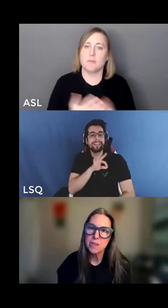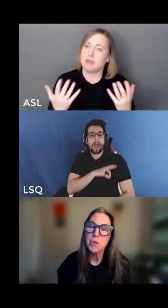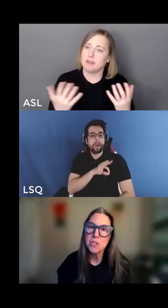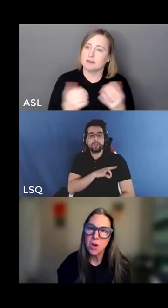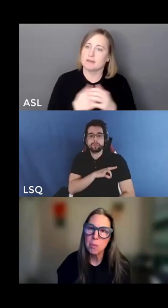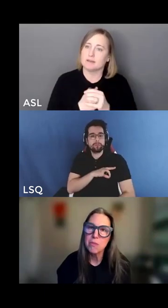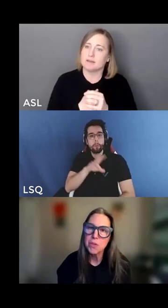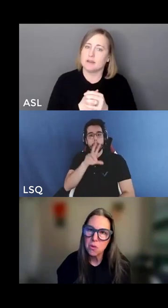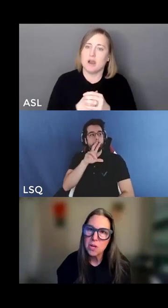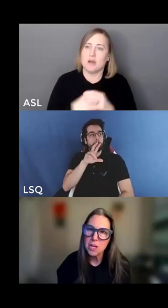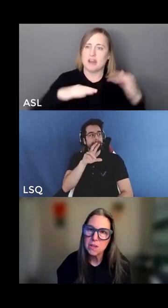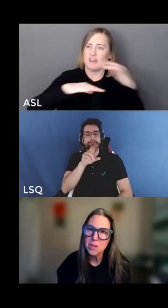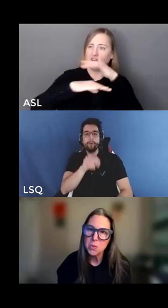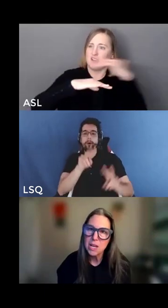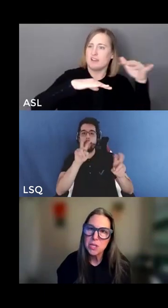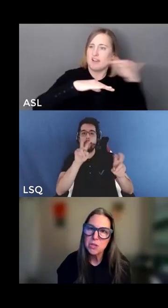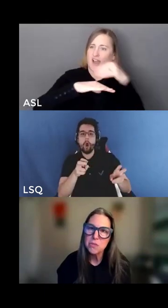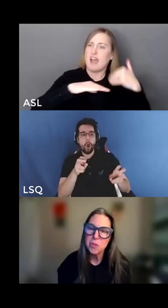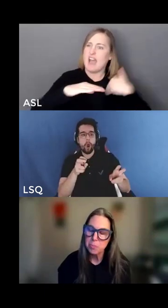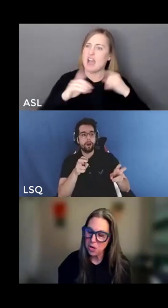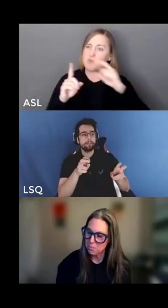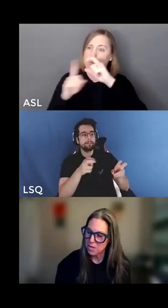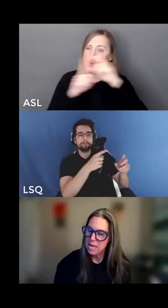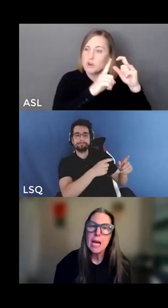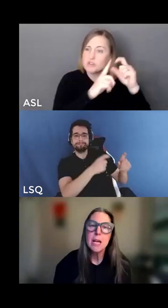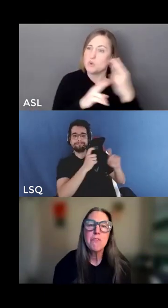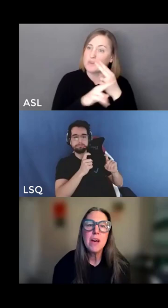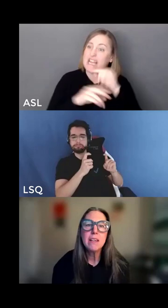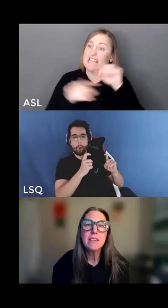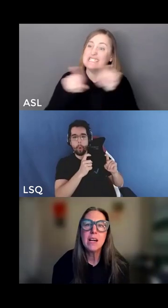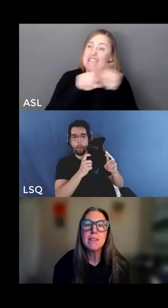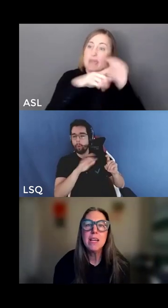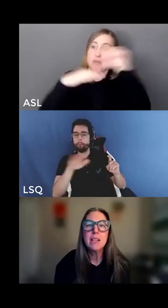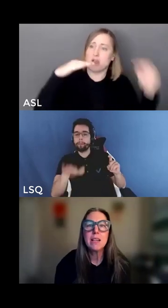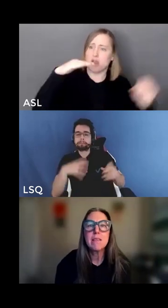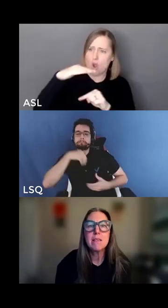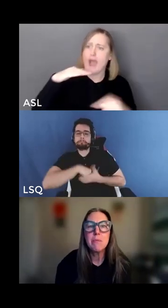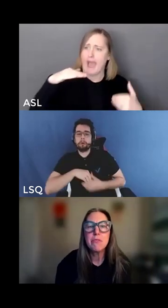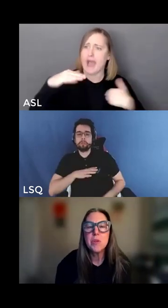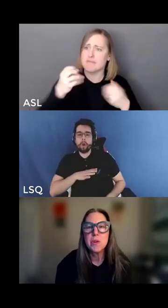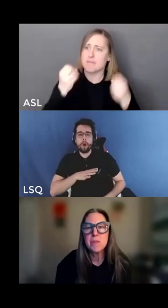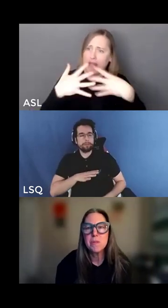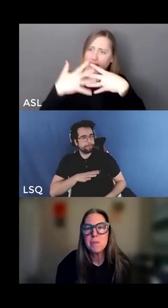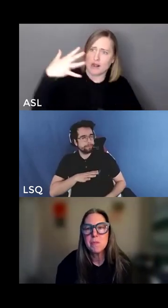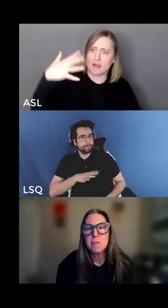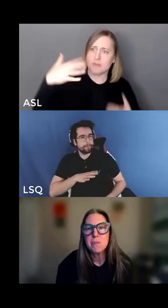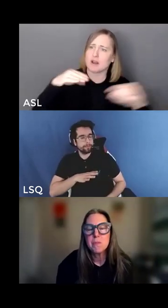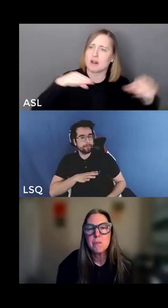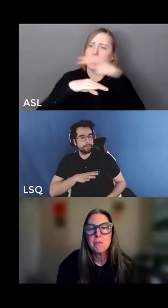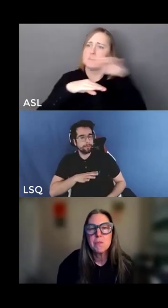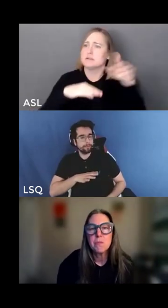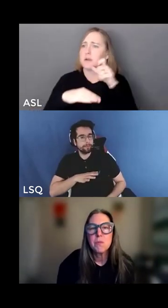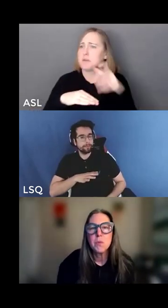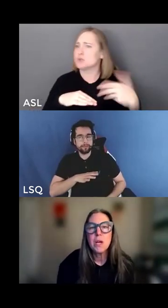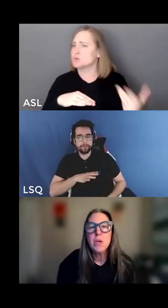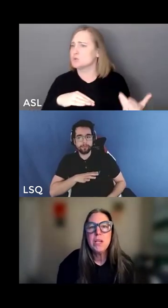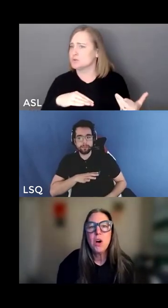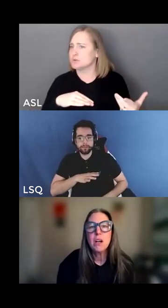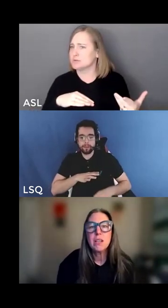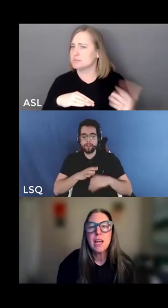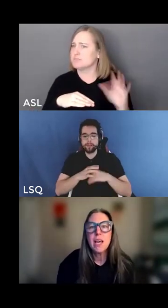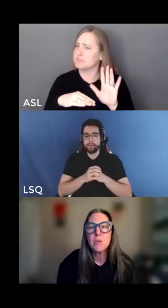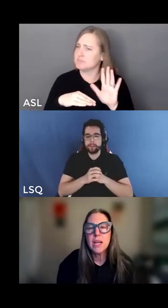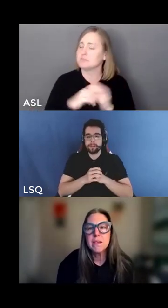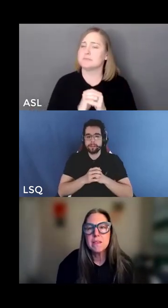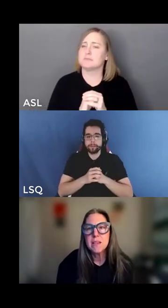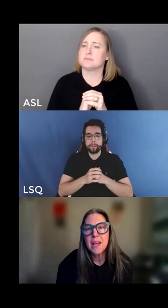for the top of the coin the way we do for the bottom and in fact i'll take it a step further when we